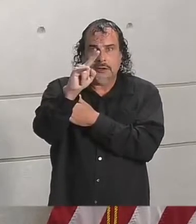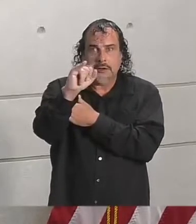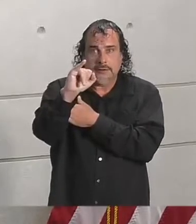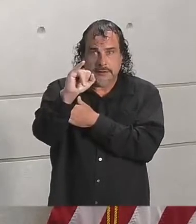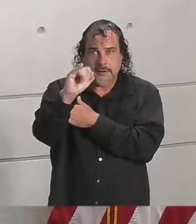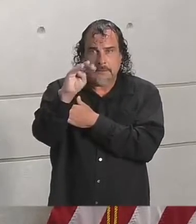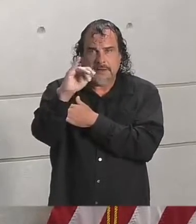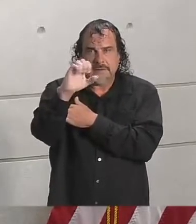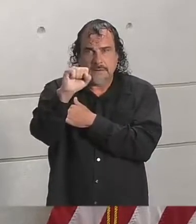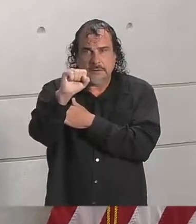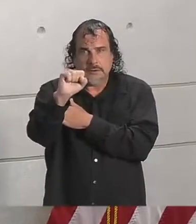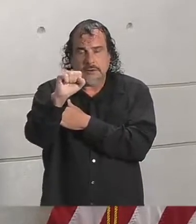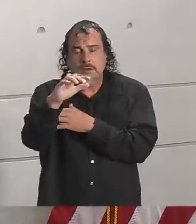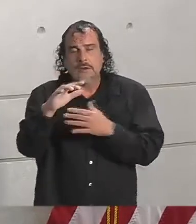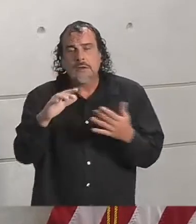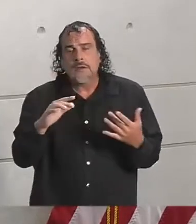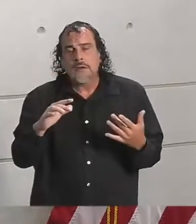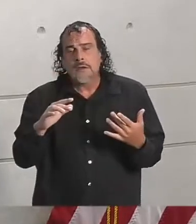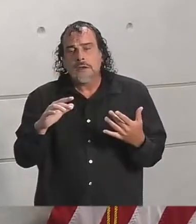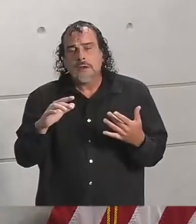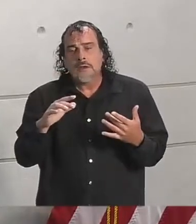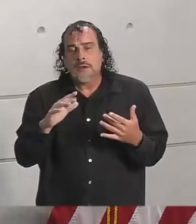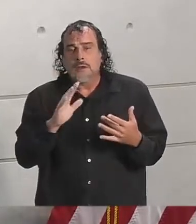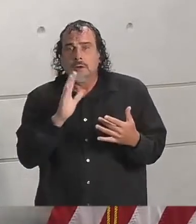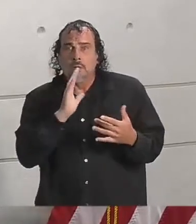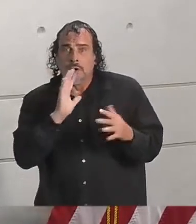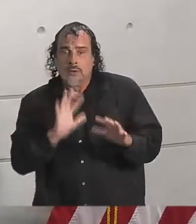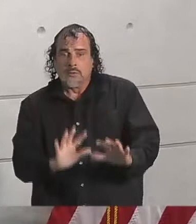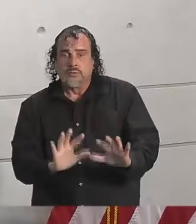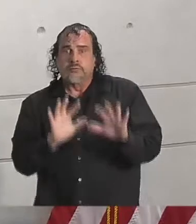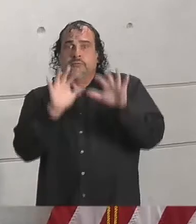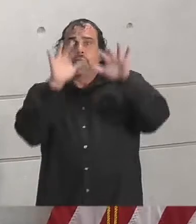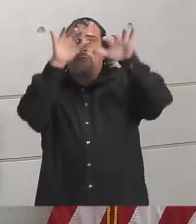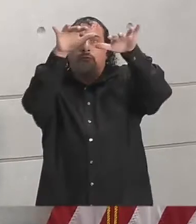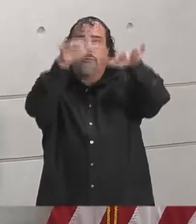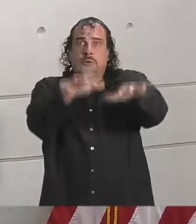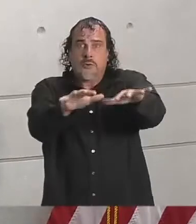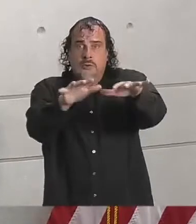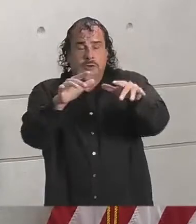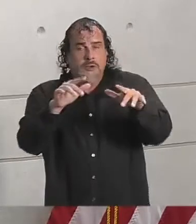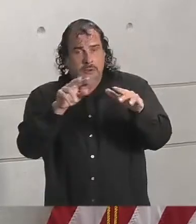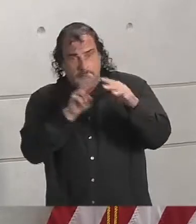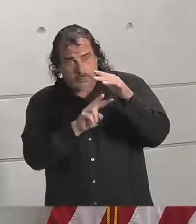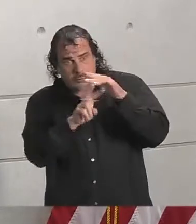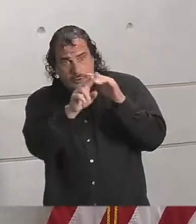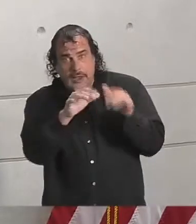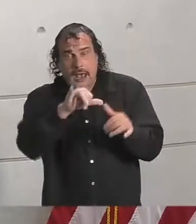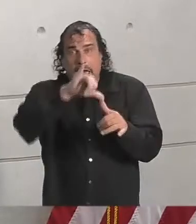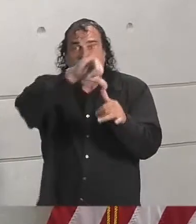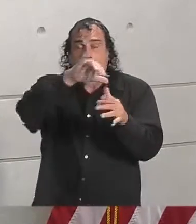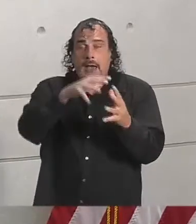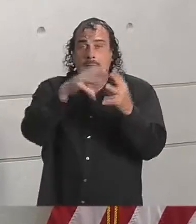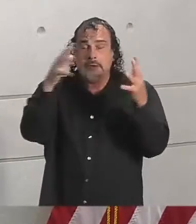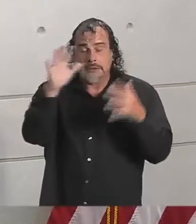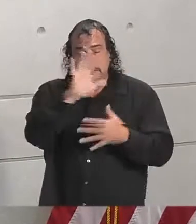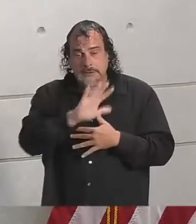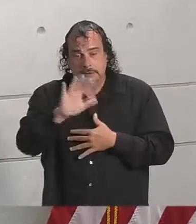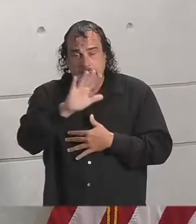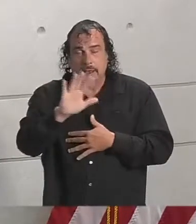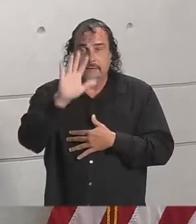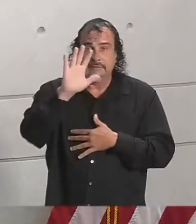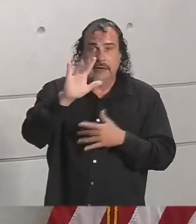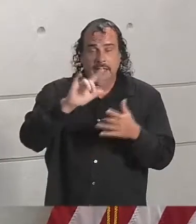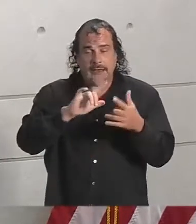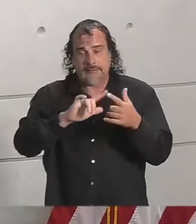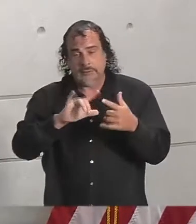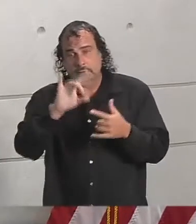The storm surge projections continue to be worrisome with anywhere from 5 to